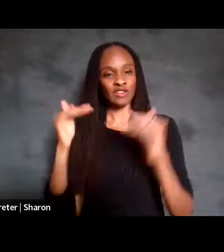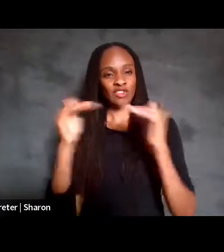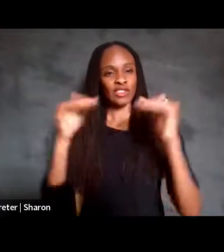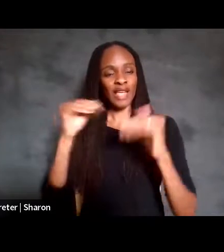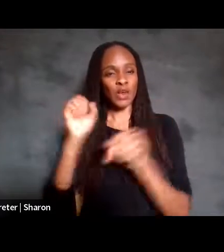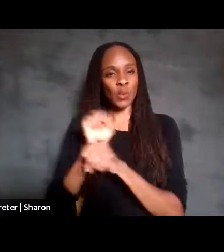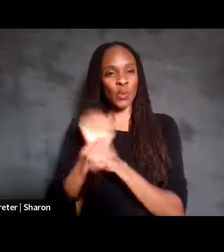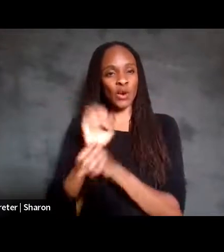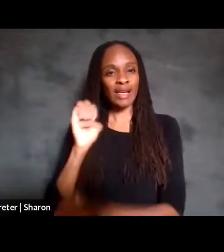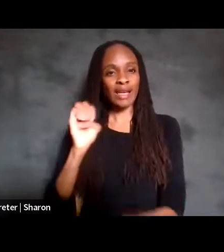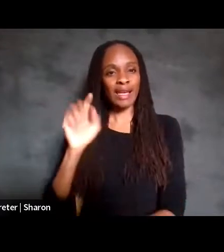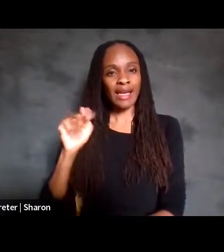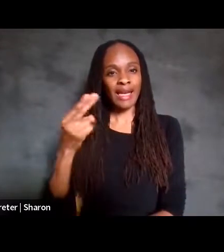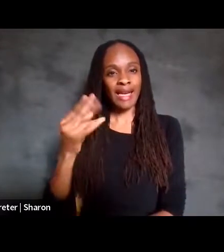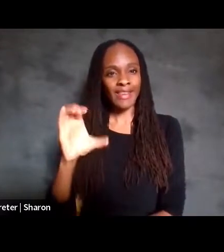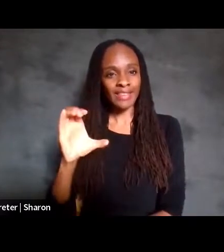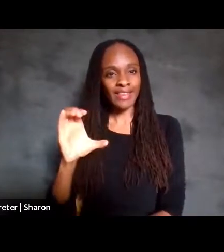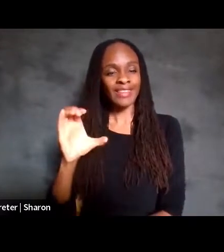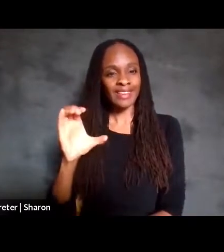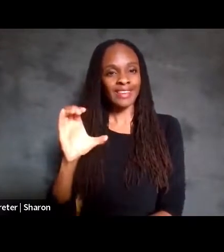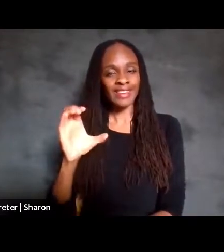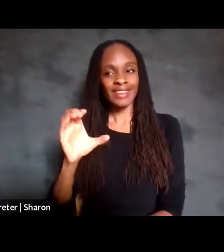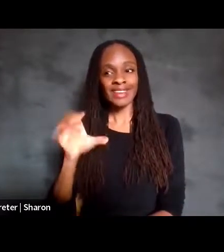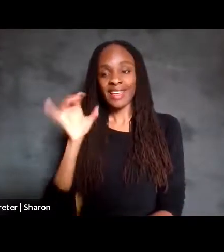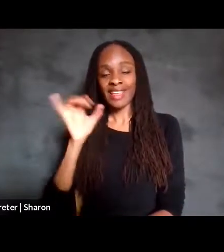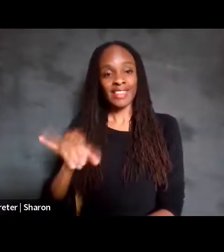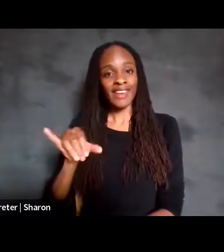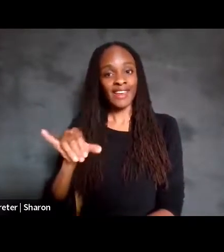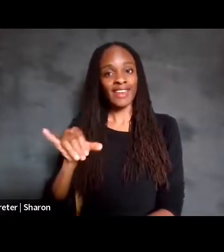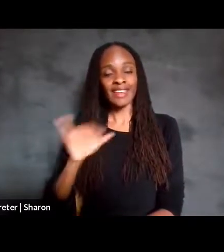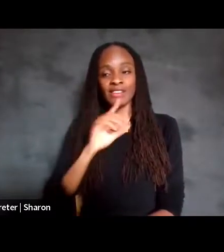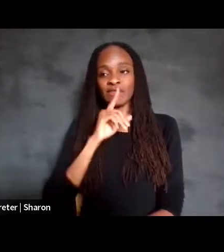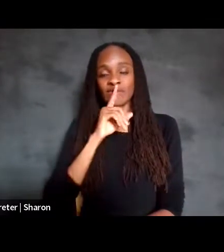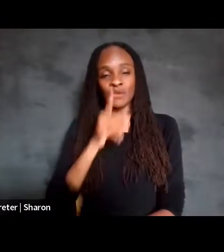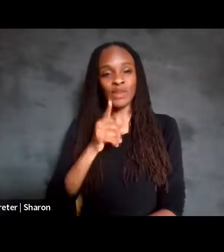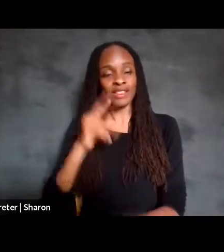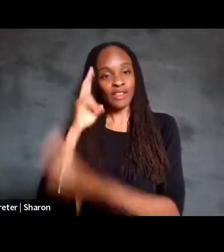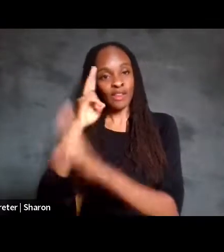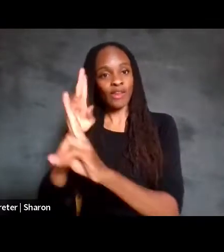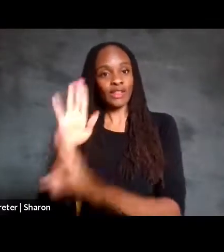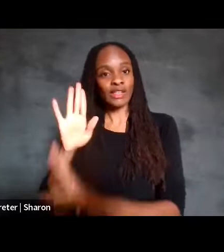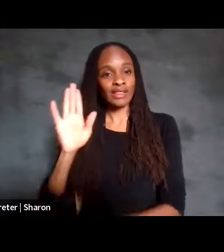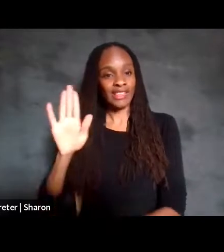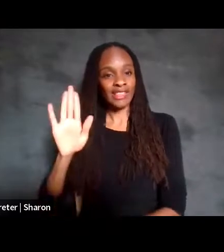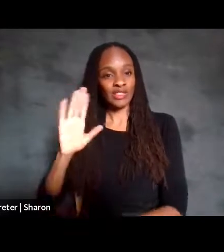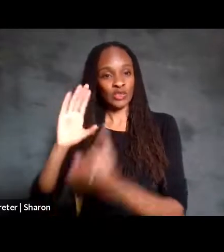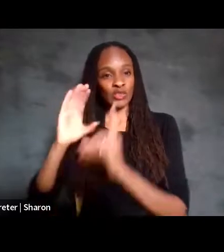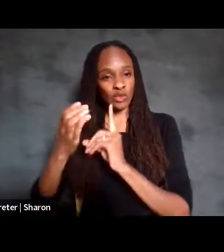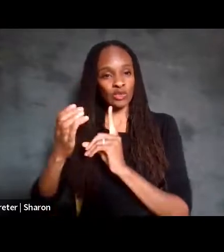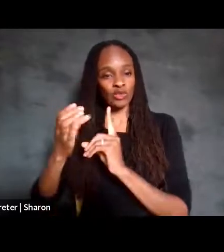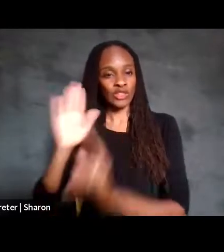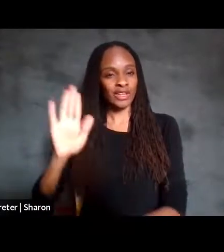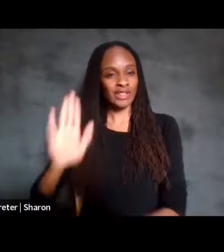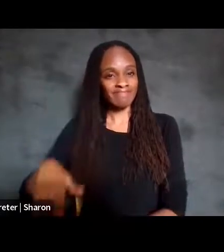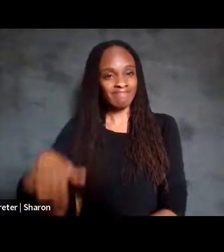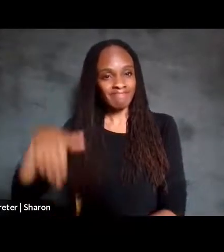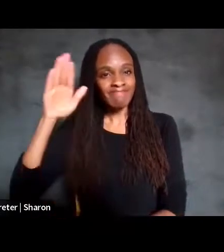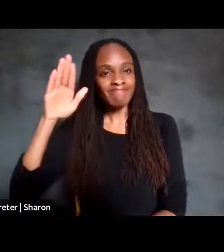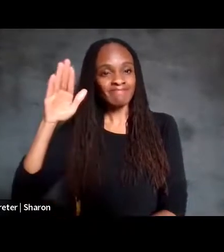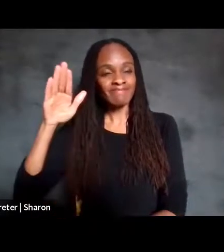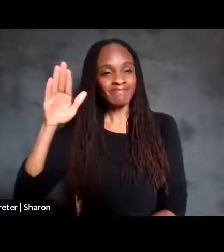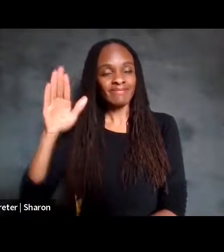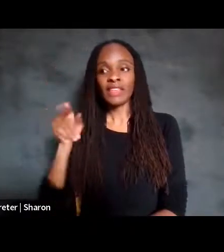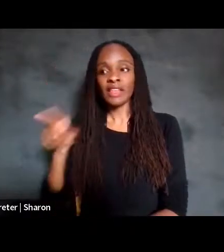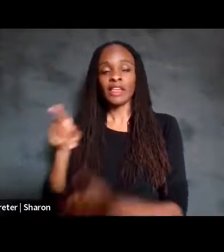all of which does honor to his upbringing as well as culture. He is also